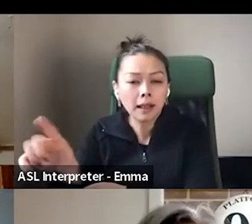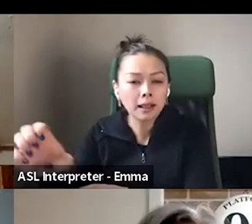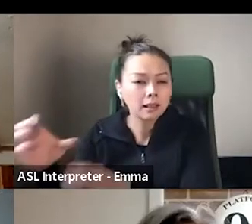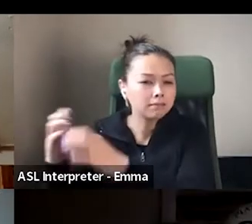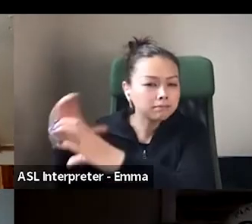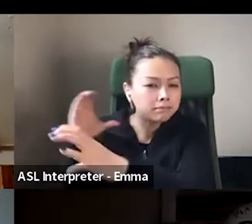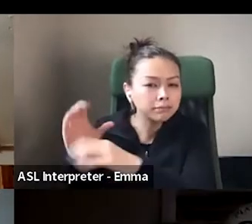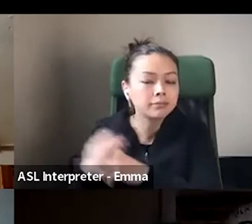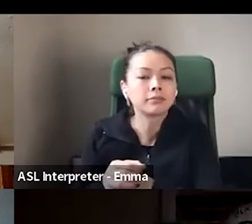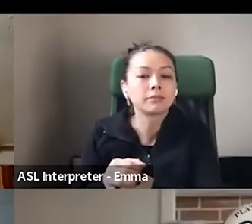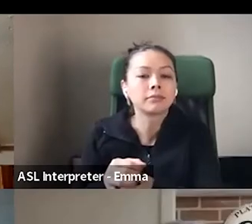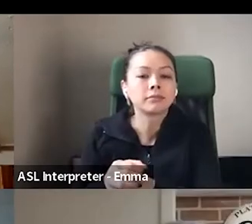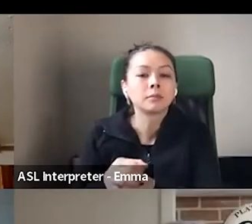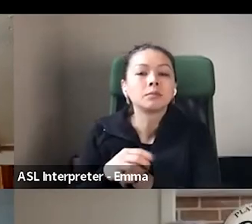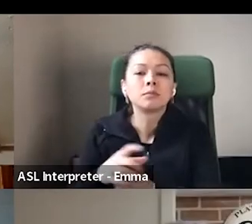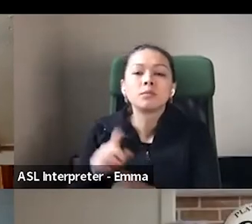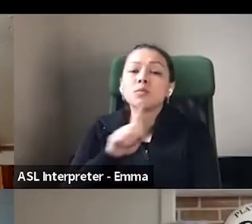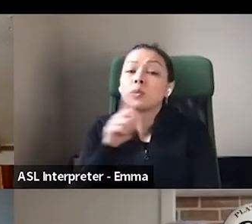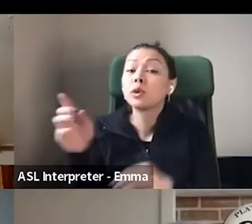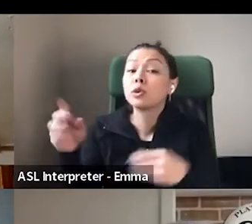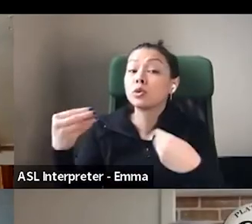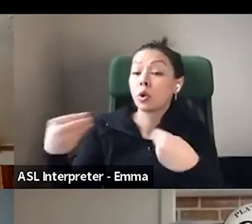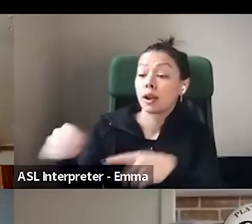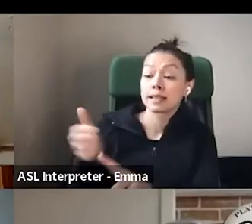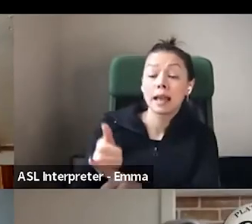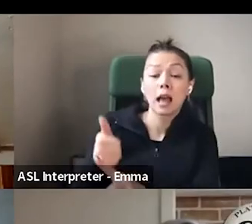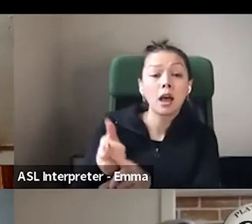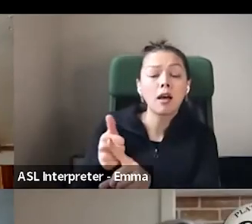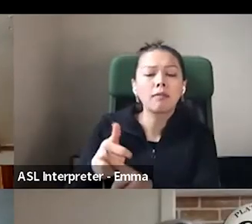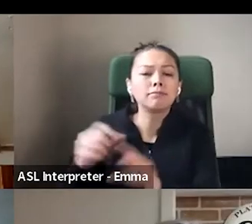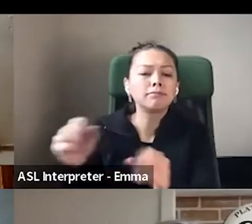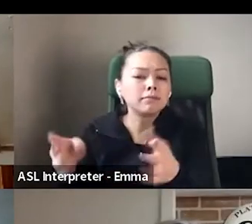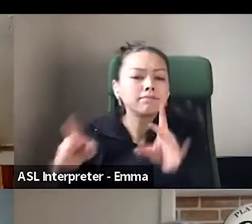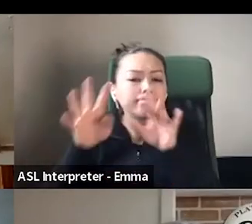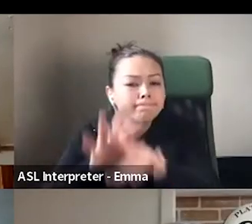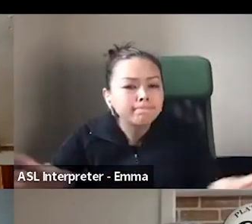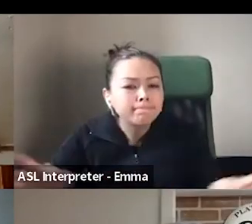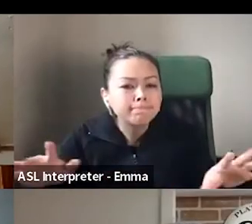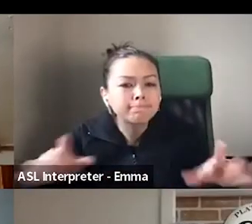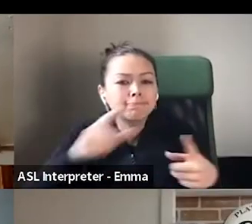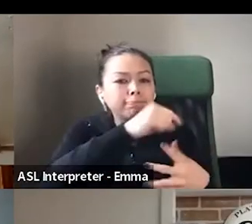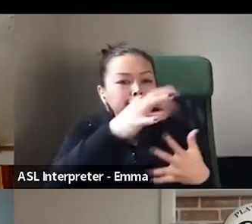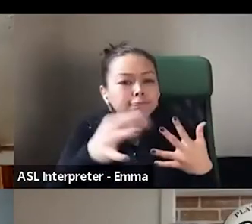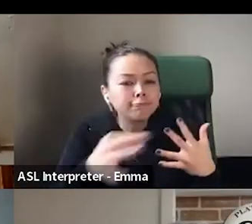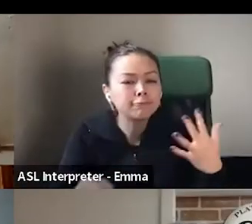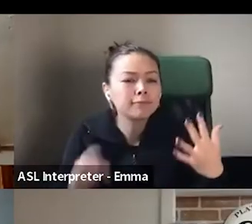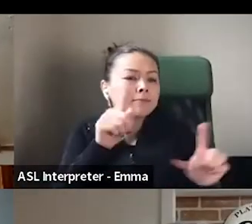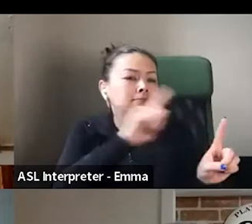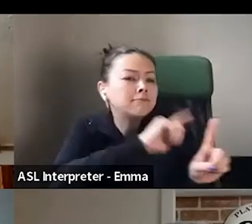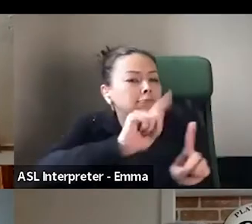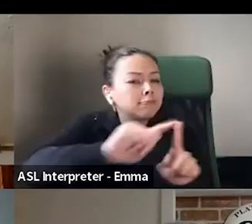The store offers a diverse hand-picked selection of new and used books, vinyl records, and music accessories.